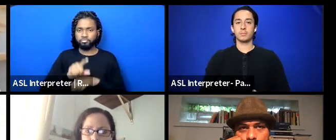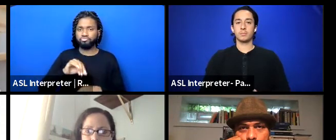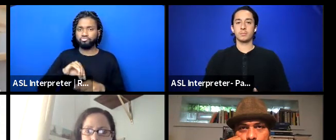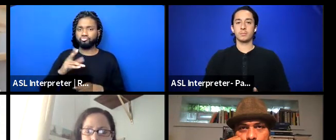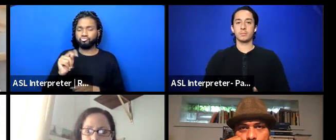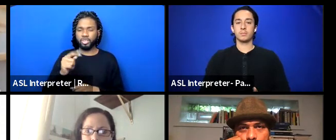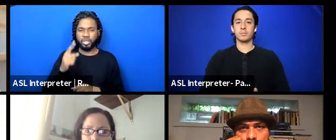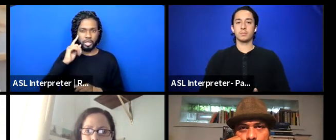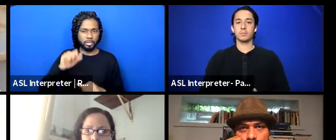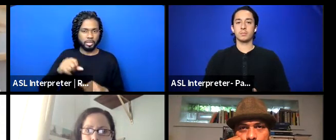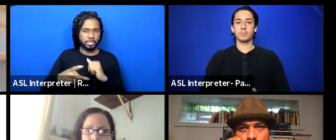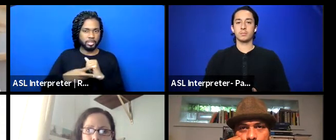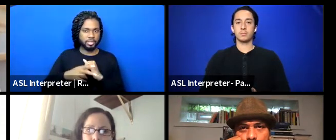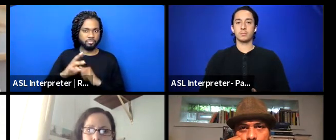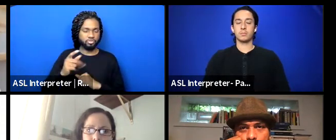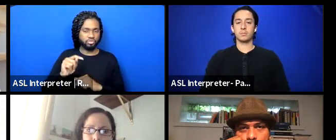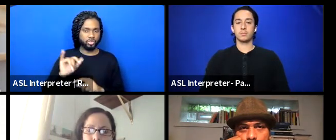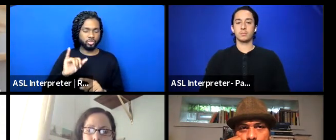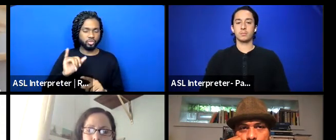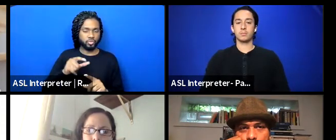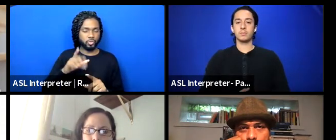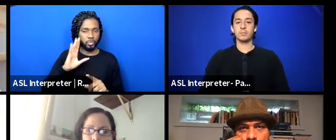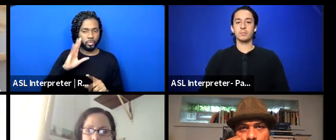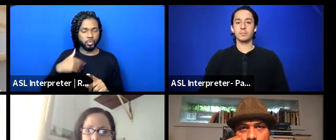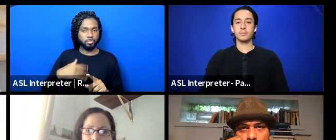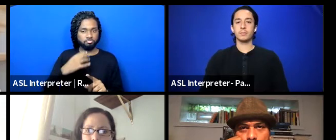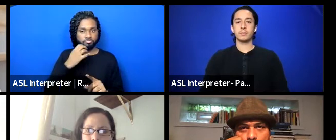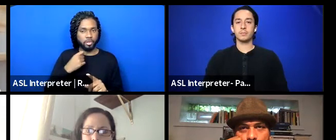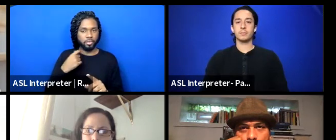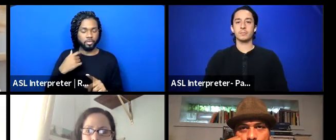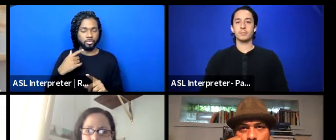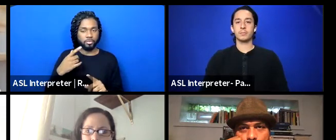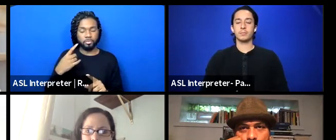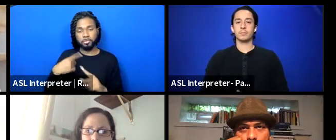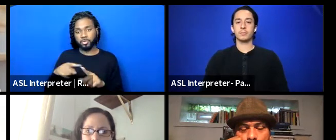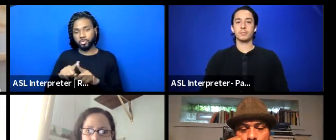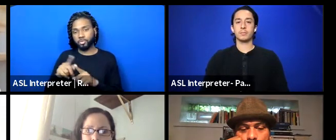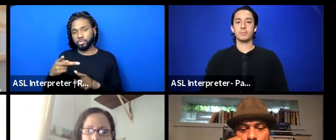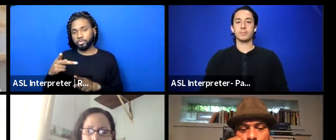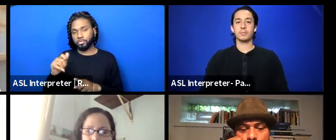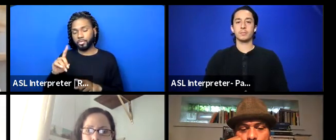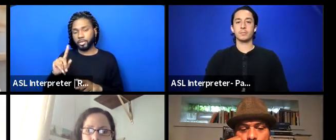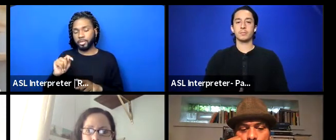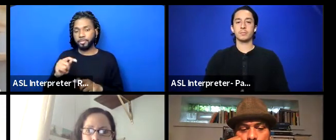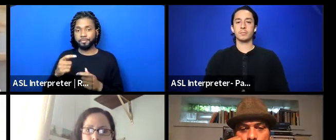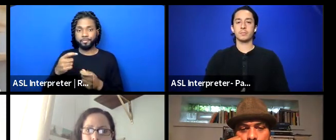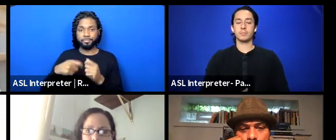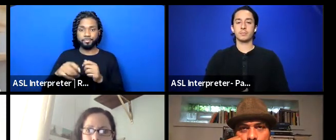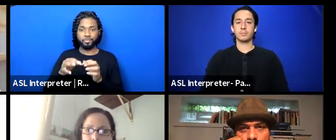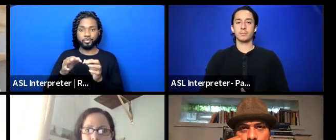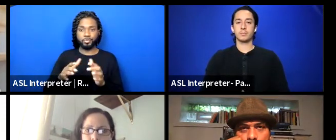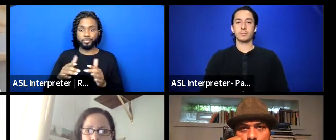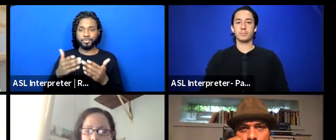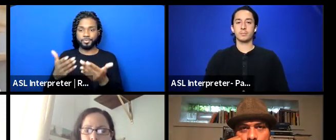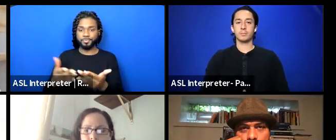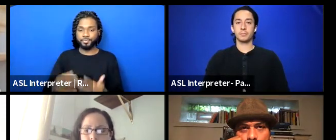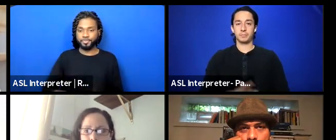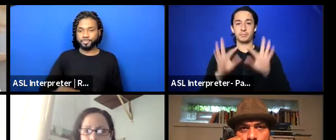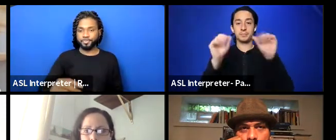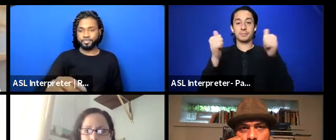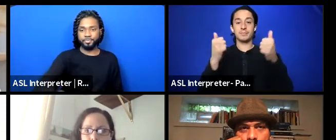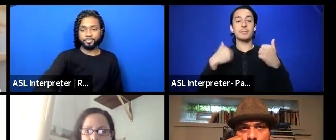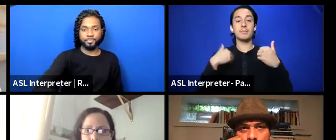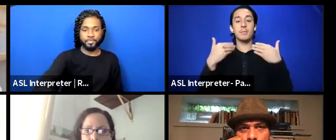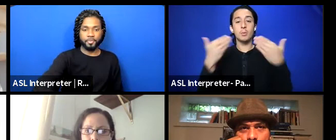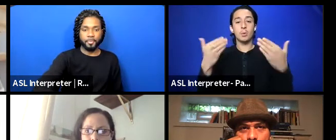can save this chat. I think it would be a very valuable resource as well as the Padlet. Um, I'll open up the floor. If there's anything that you feel like